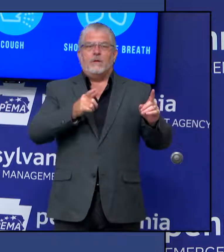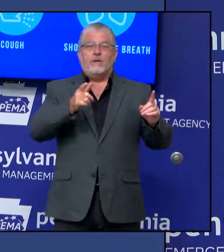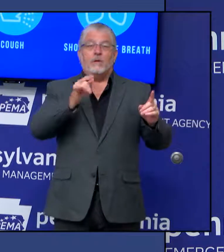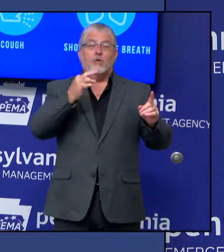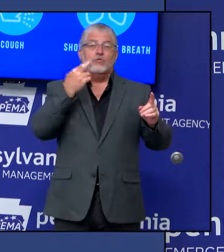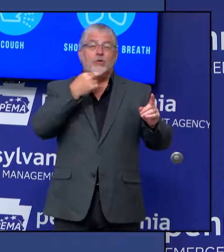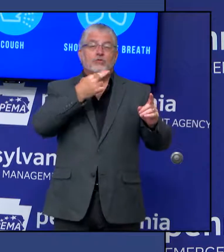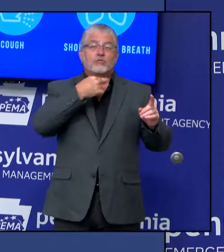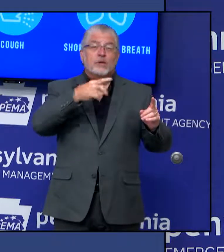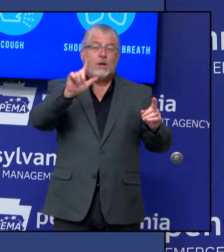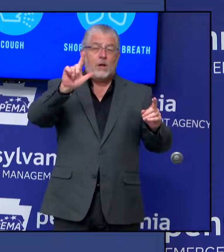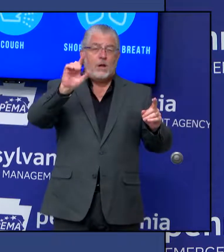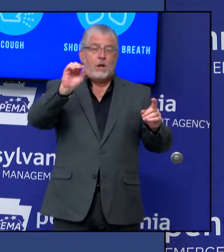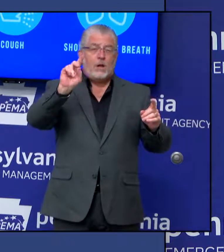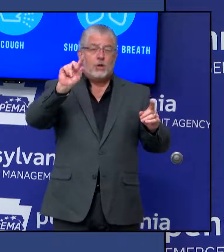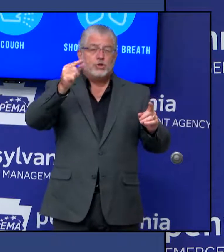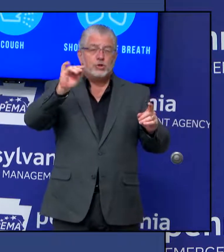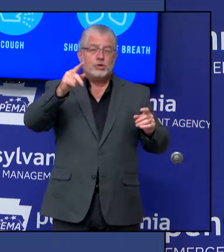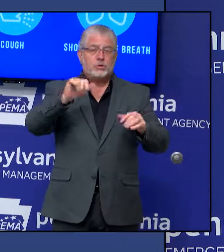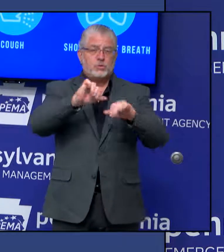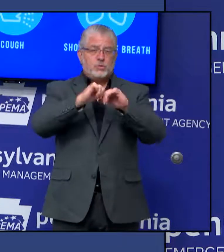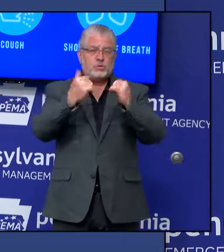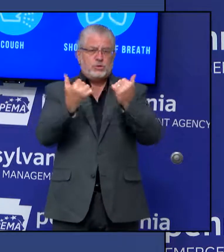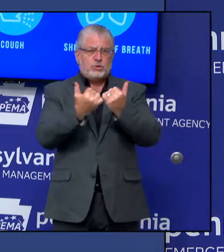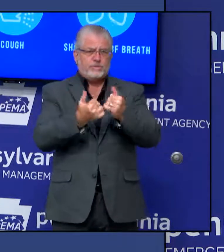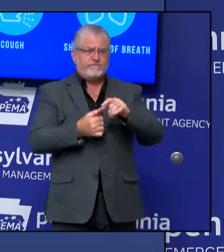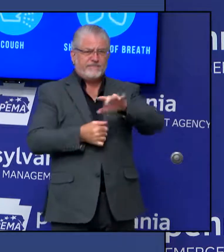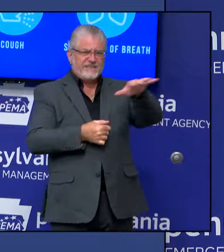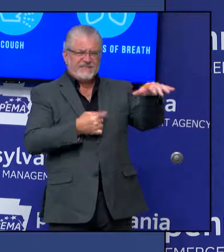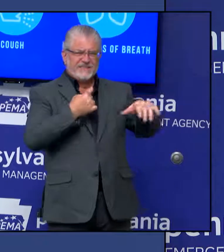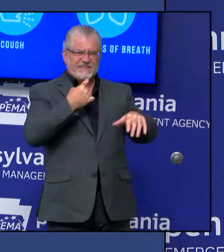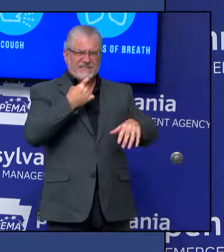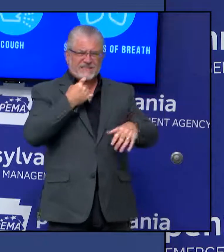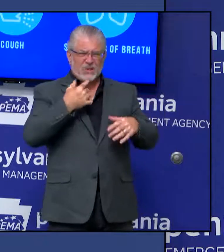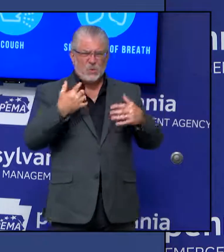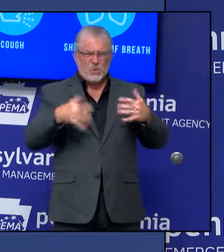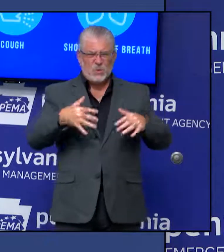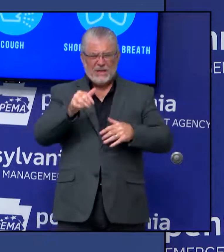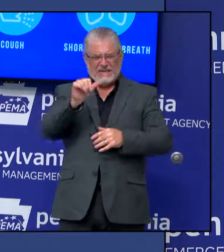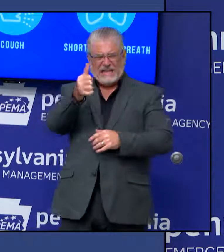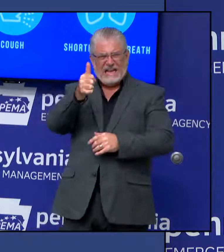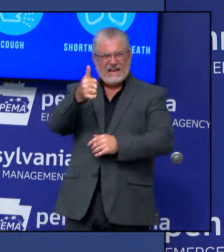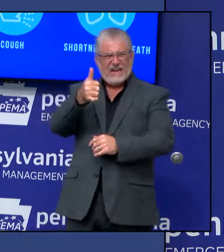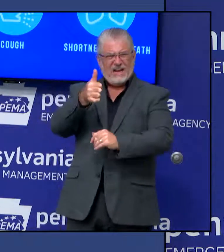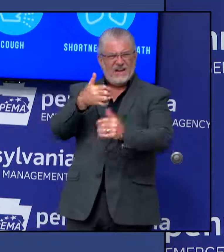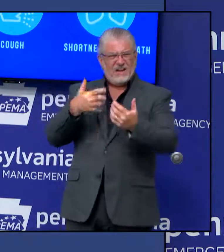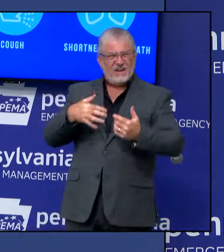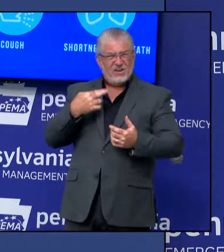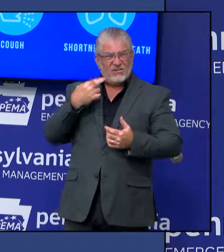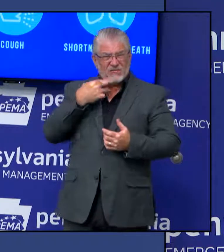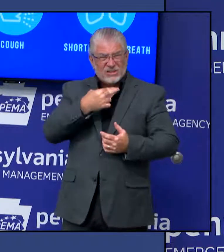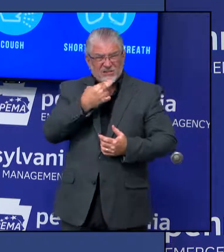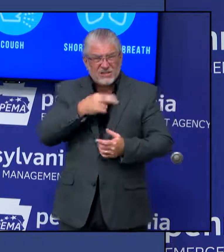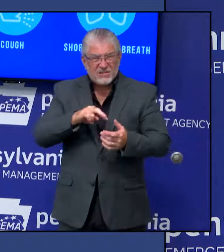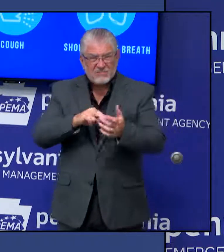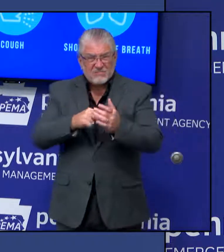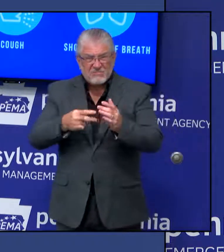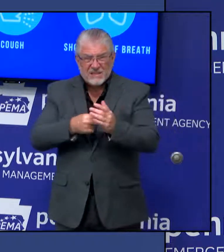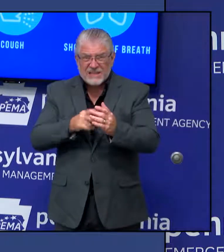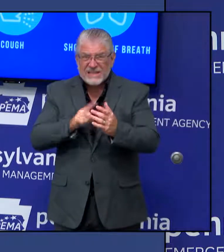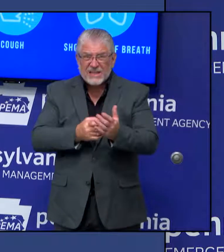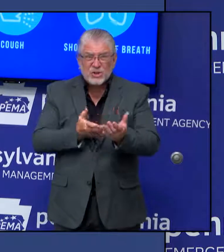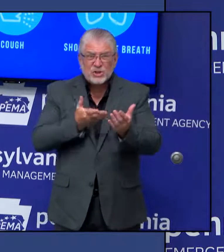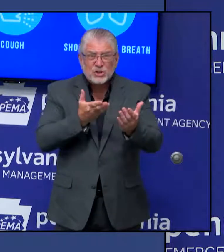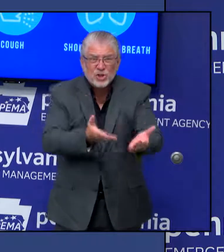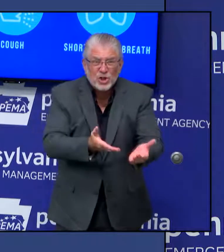again, about the 10 o'clock. I don't think you can legally, in a restaurant, serve a cocktail after 10 p.m. Is that correct? And what they ask is magical about